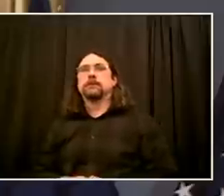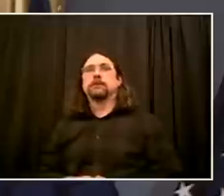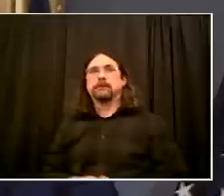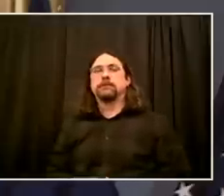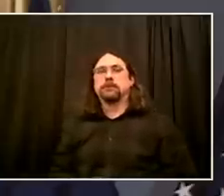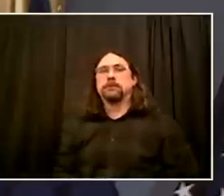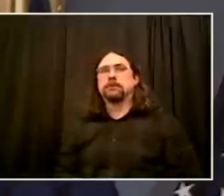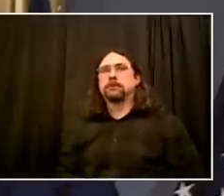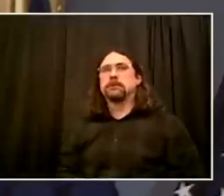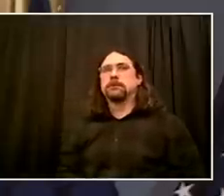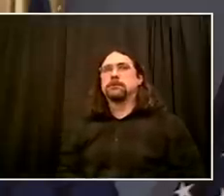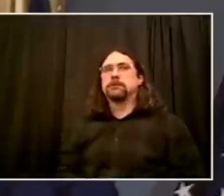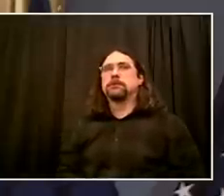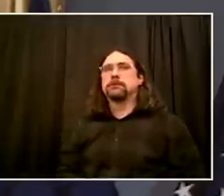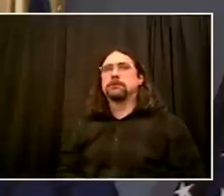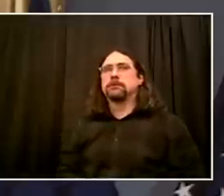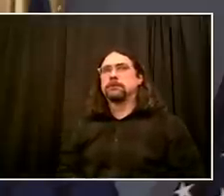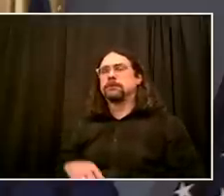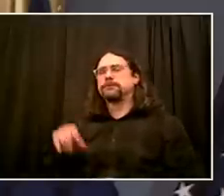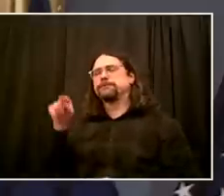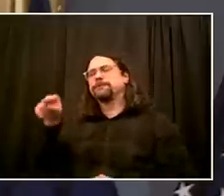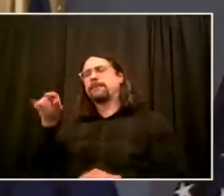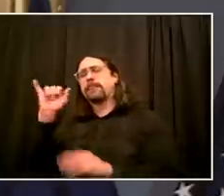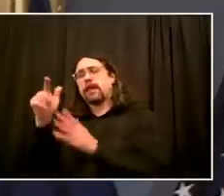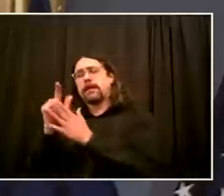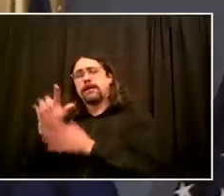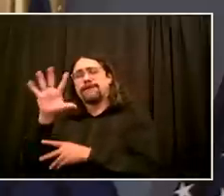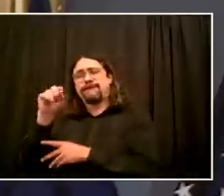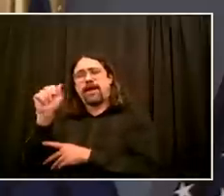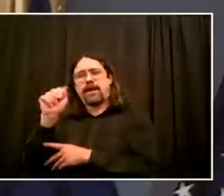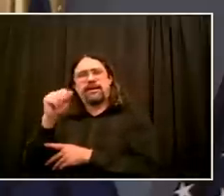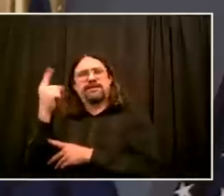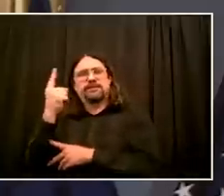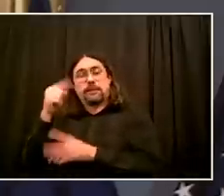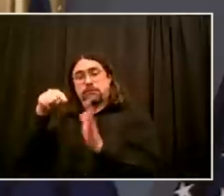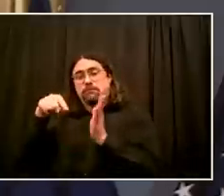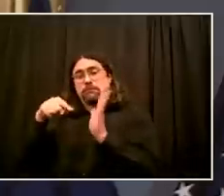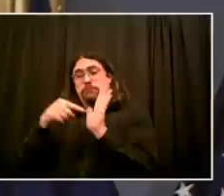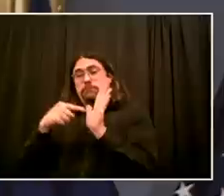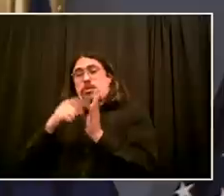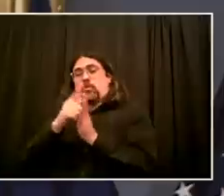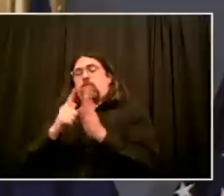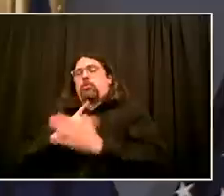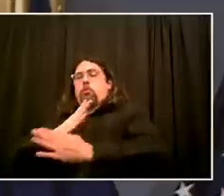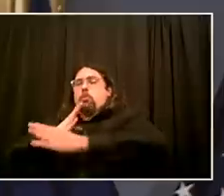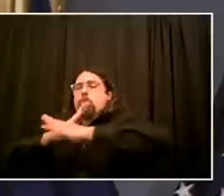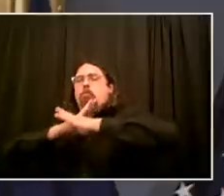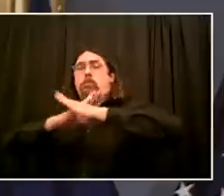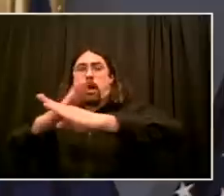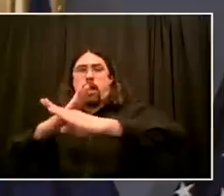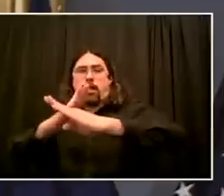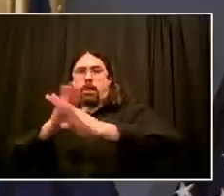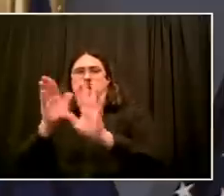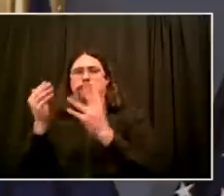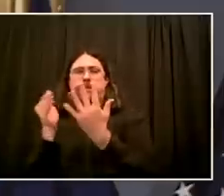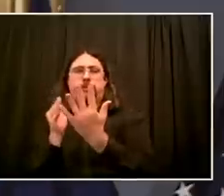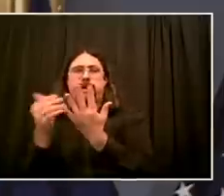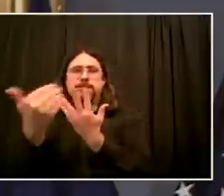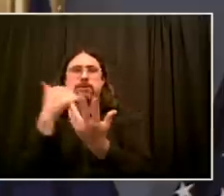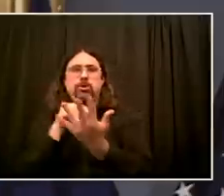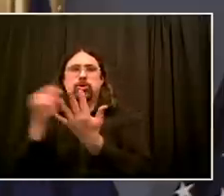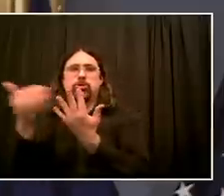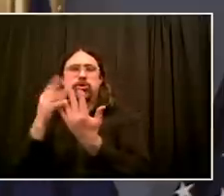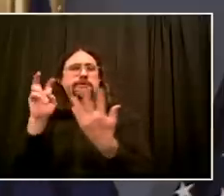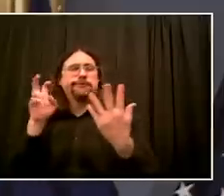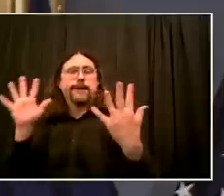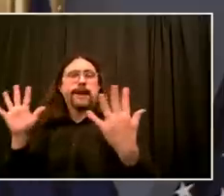There must be some provision in the law to protect the personal information, the home address, the type of information about